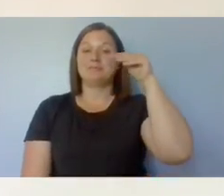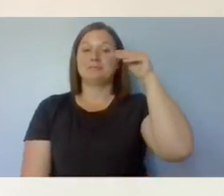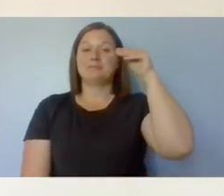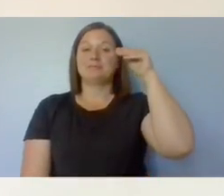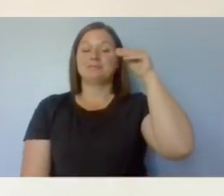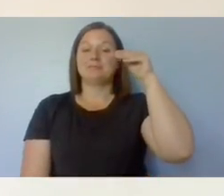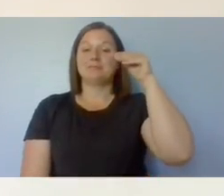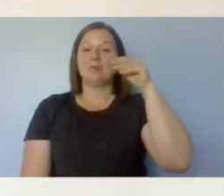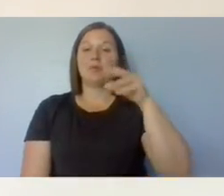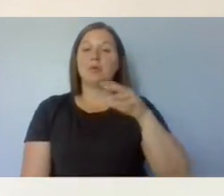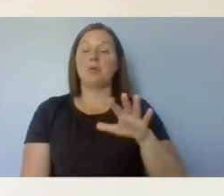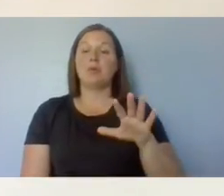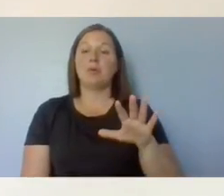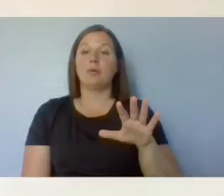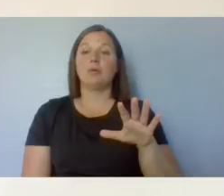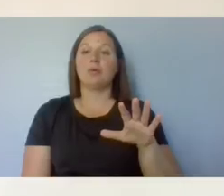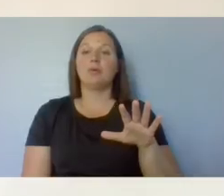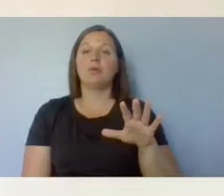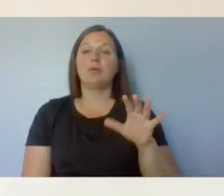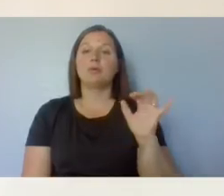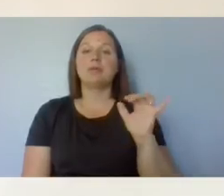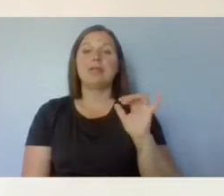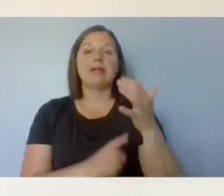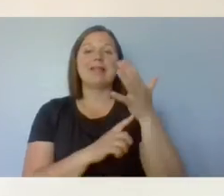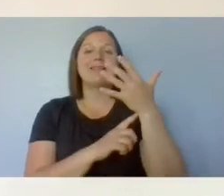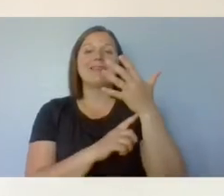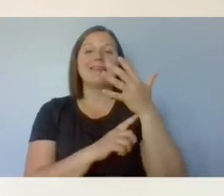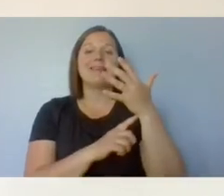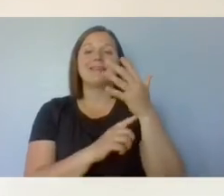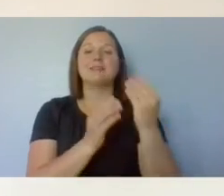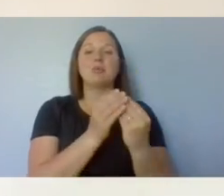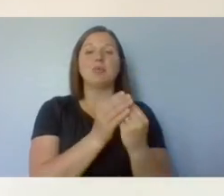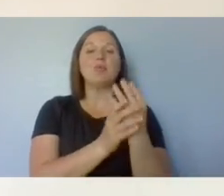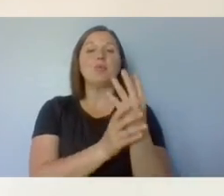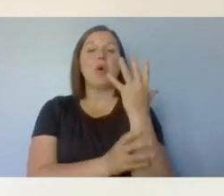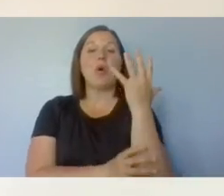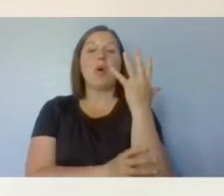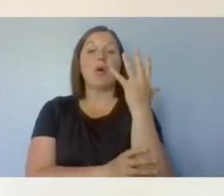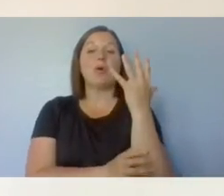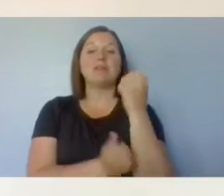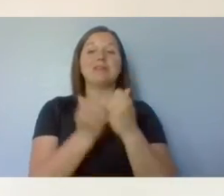open and grow with each breath.